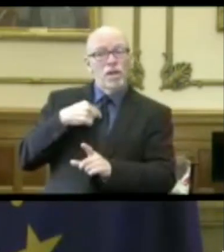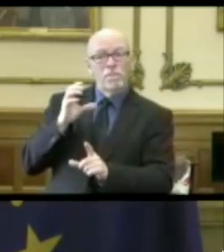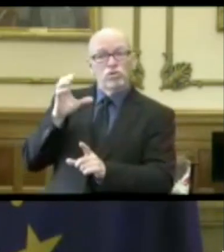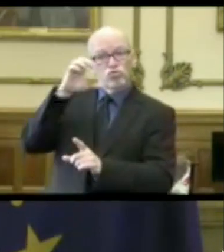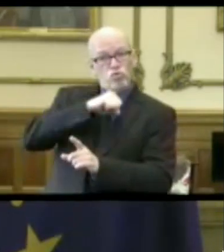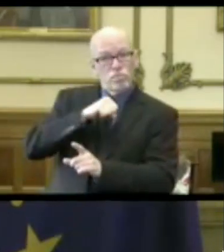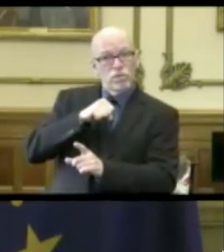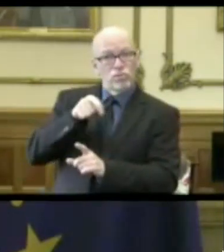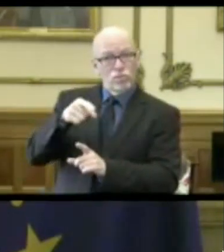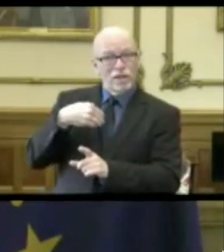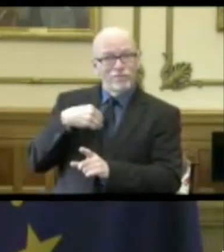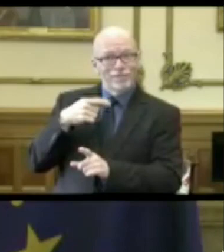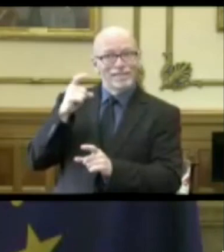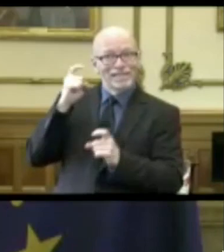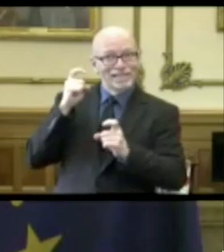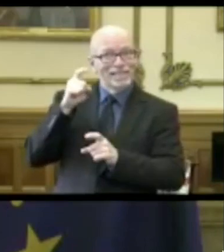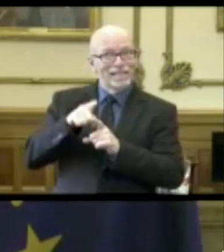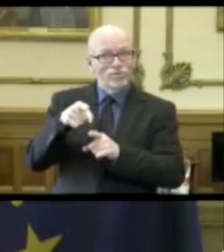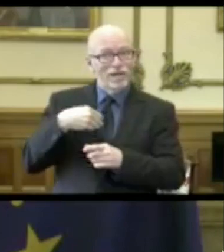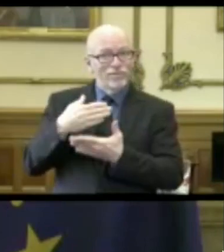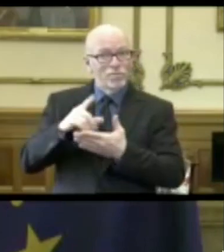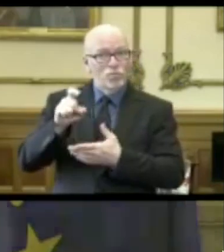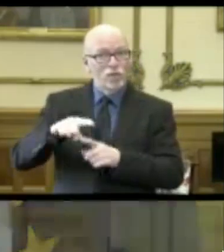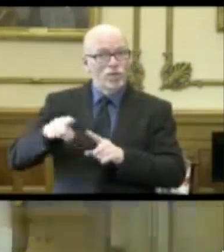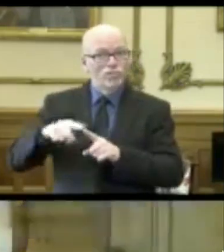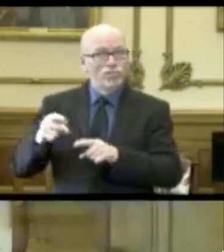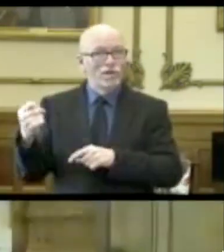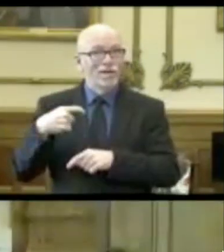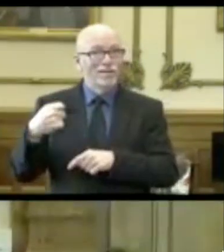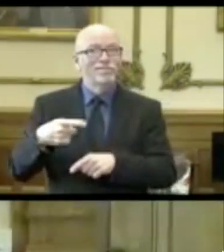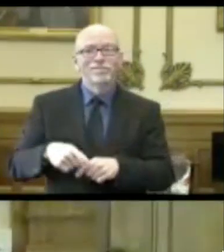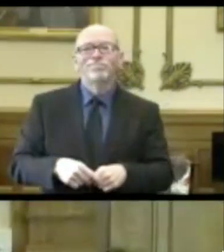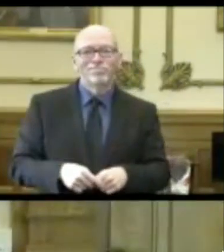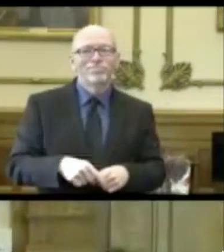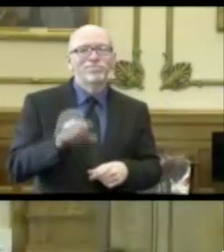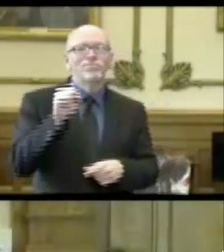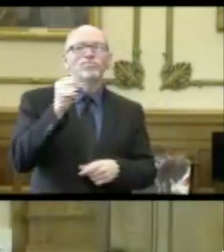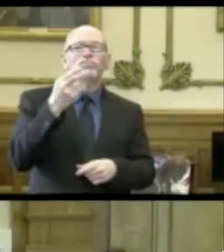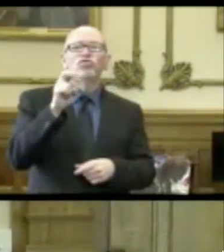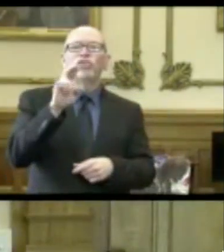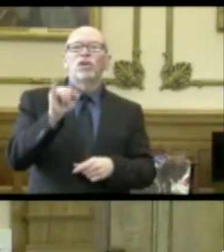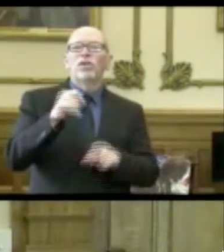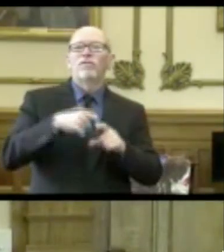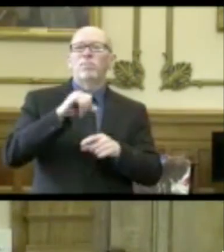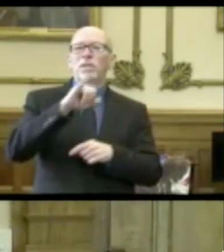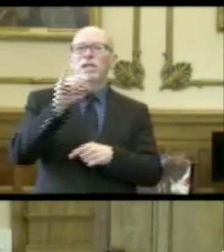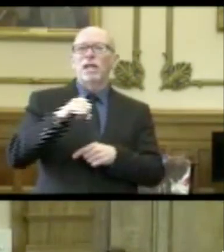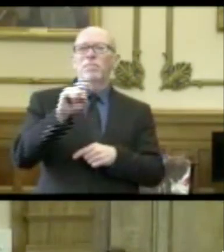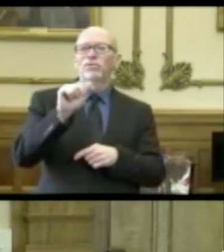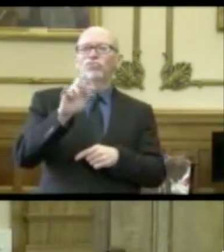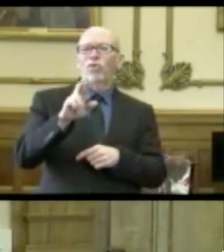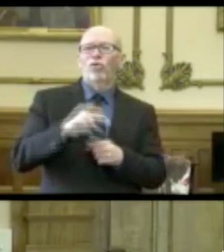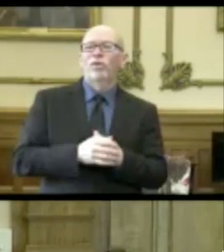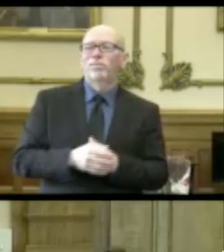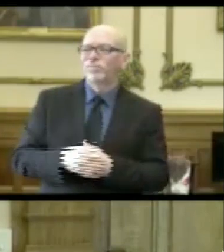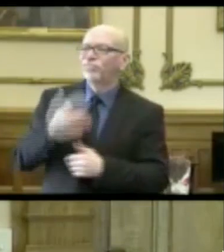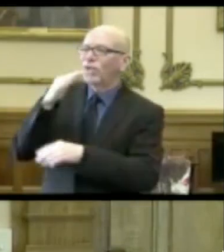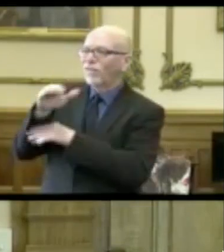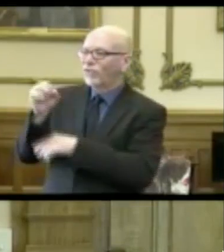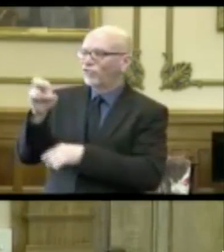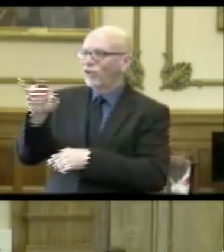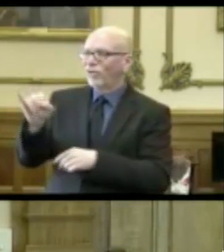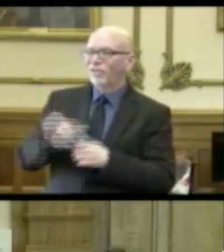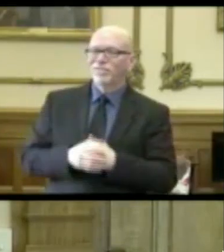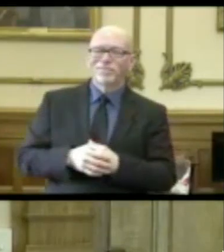you've got that look like you've got some questions teed up. We'll begin with Sherry from the Indianapolis Star. Good afternoon,